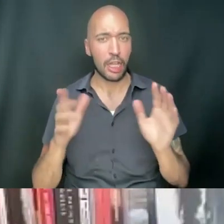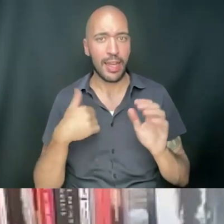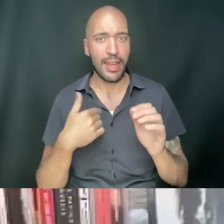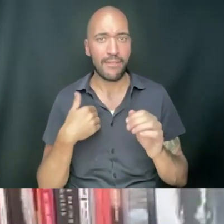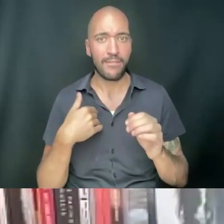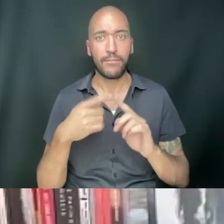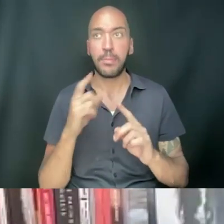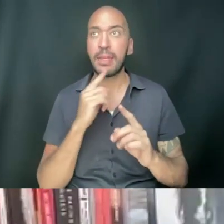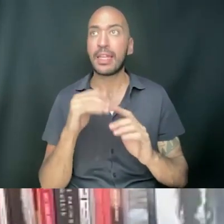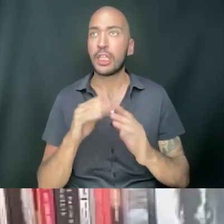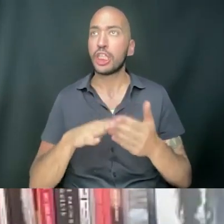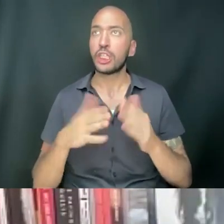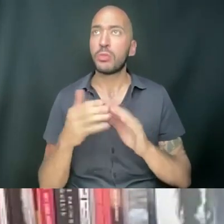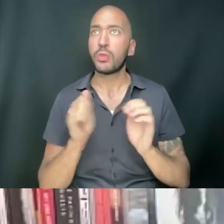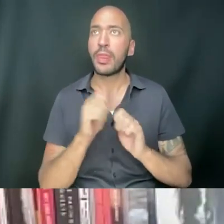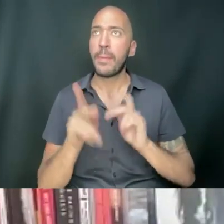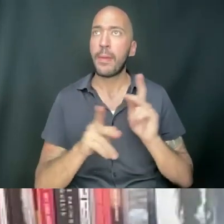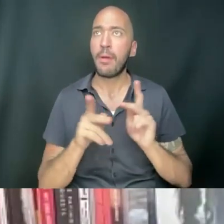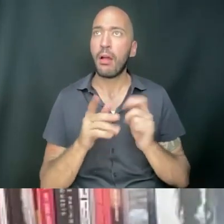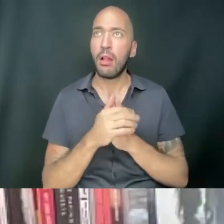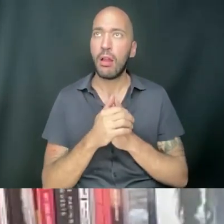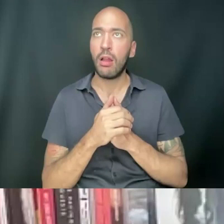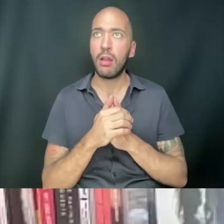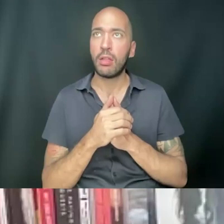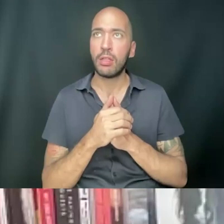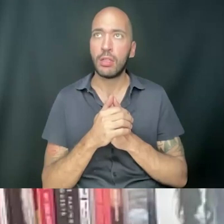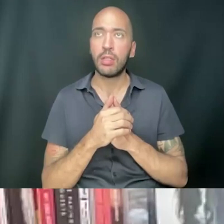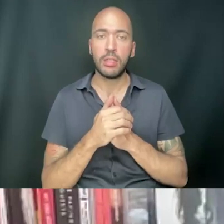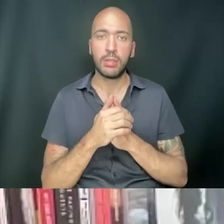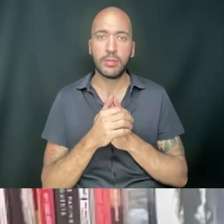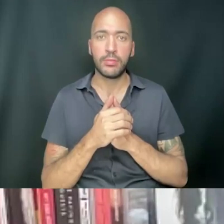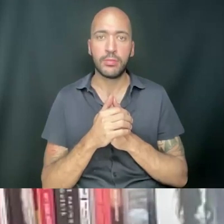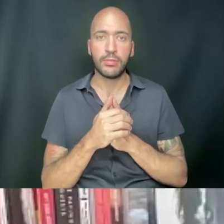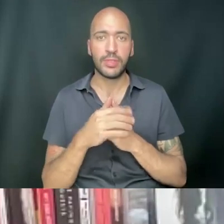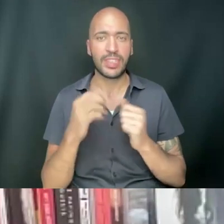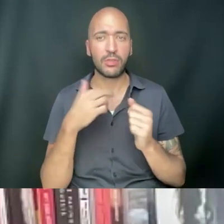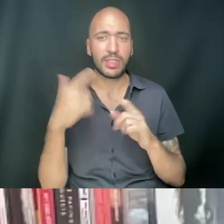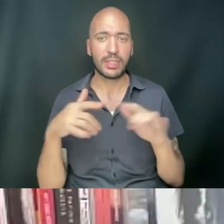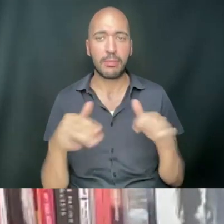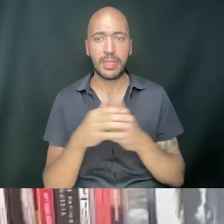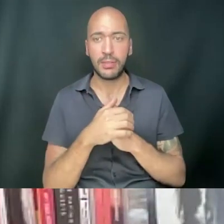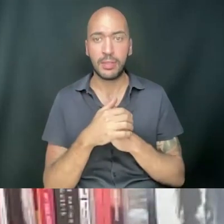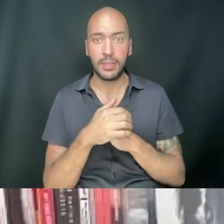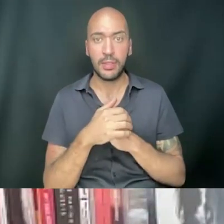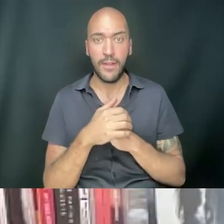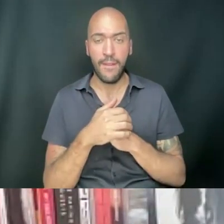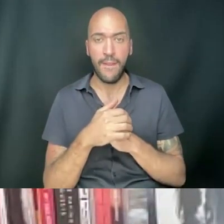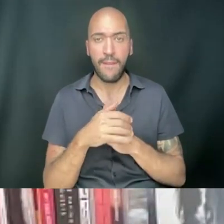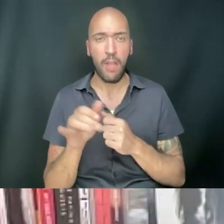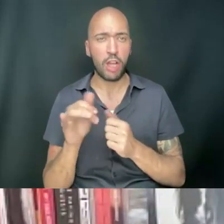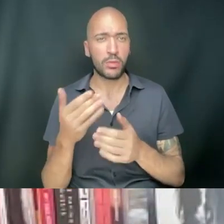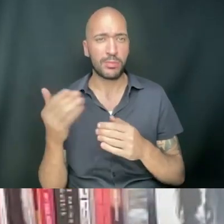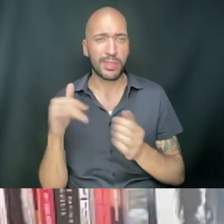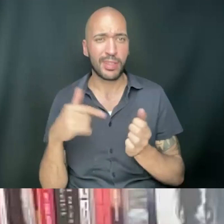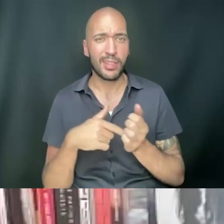also from being in community with folks, right, who are taking risks at the same time, right? Also something that,